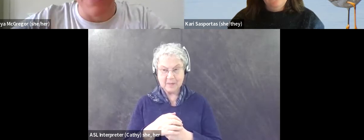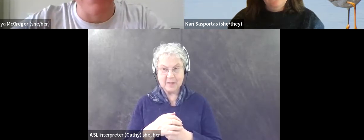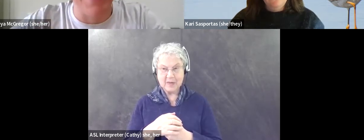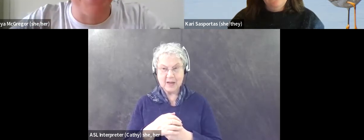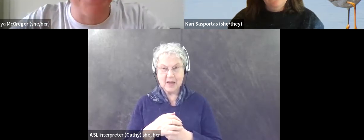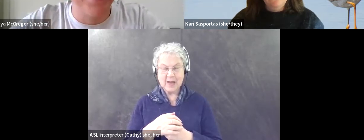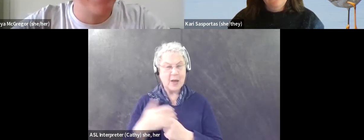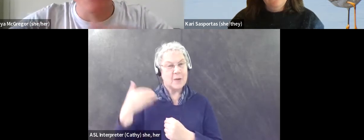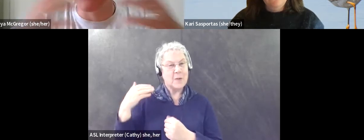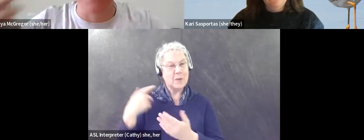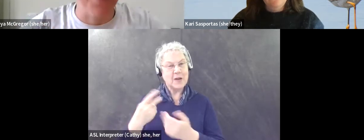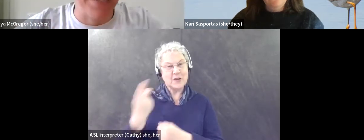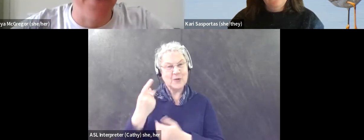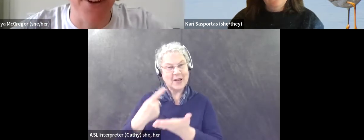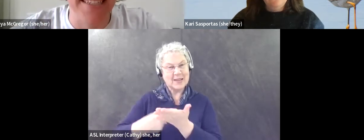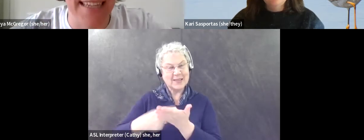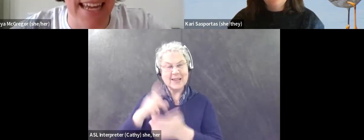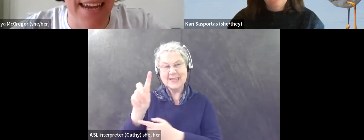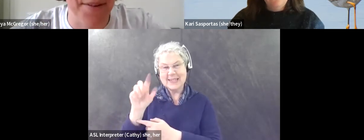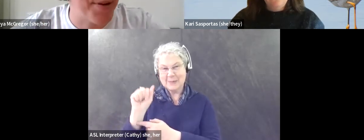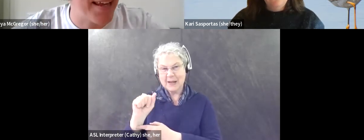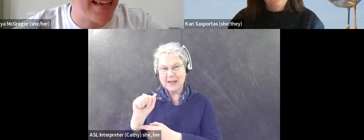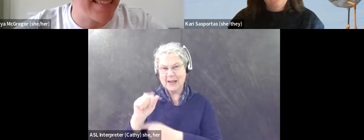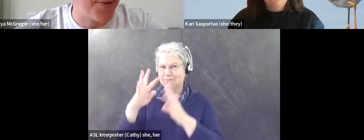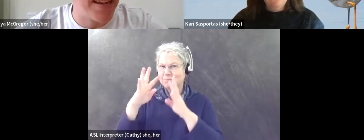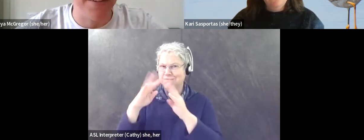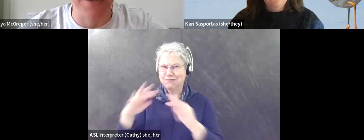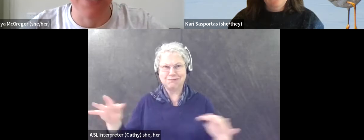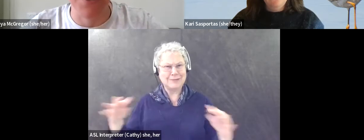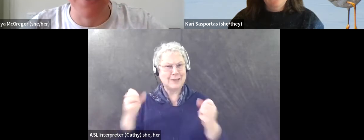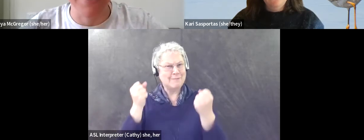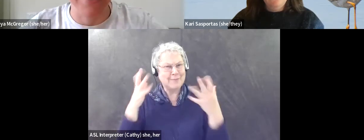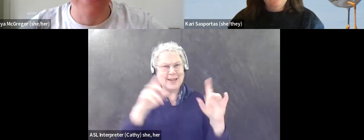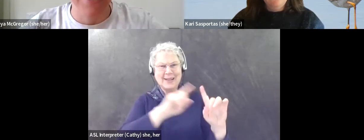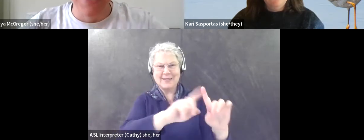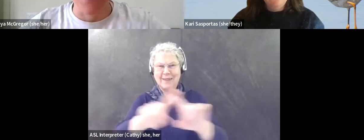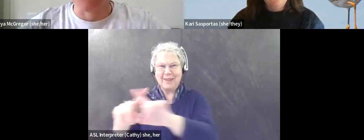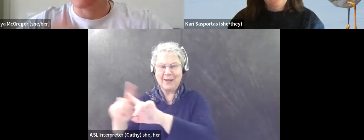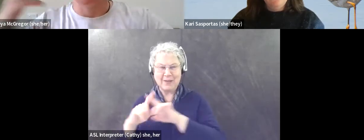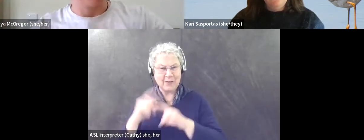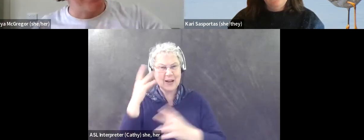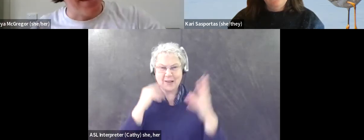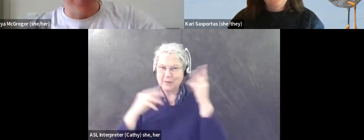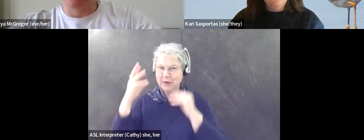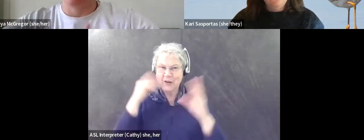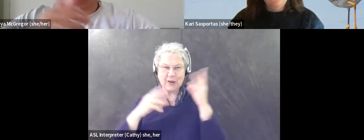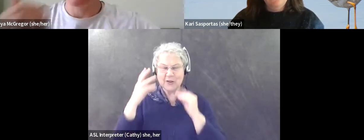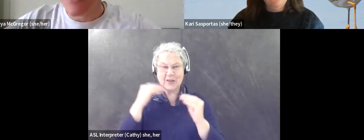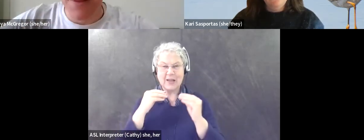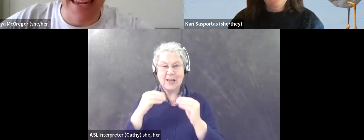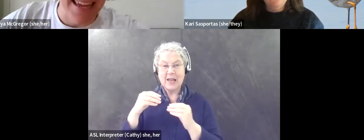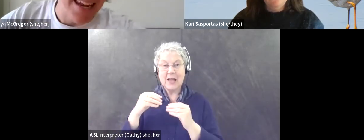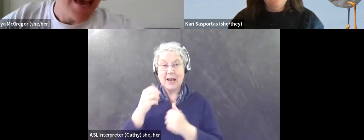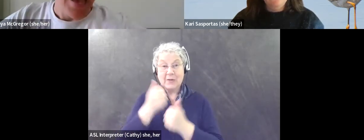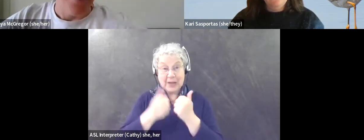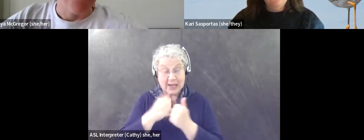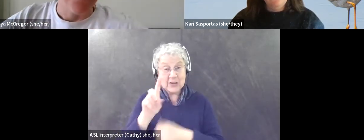we talked about, um, disability being diverse and that everybody has so many different experiences, um, within disability and within each